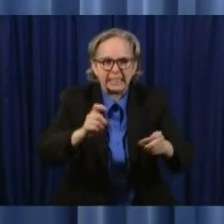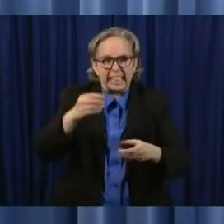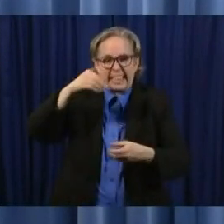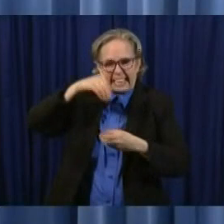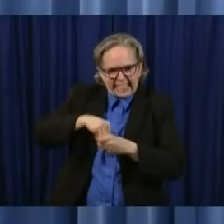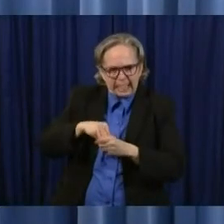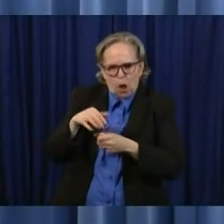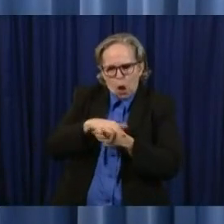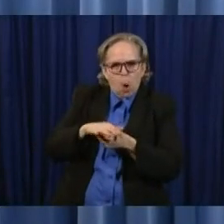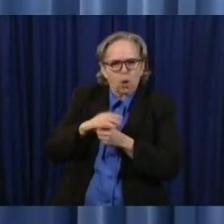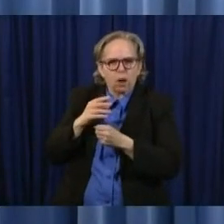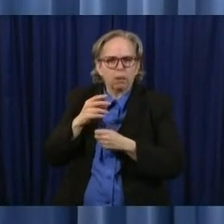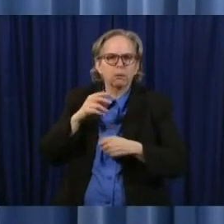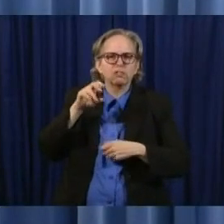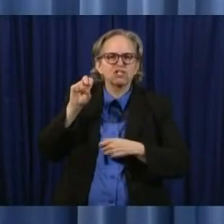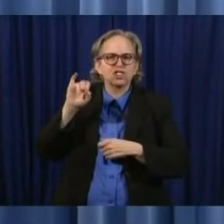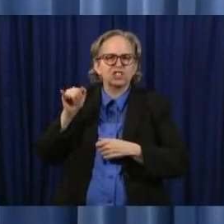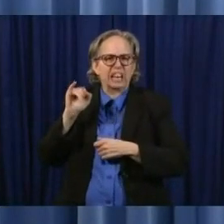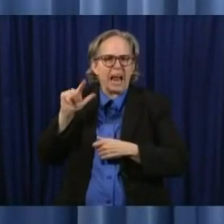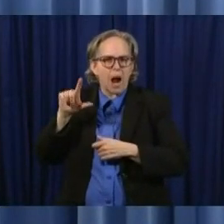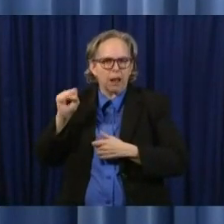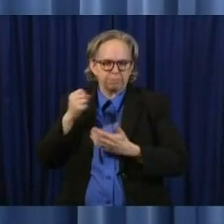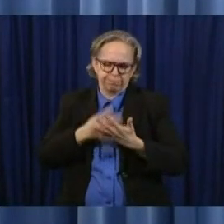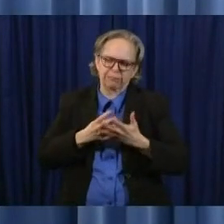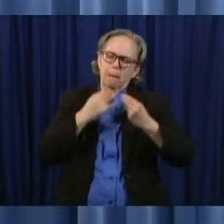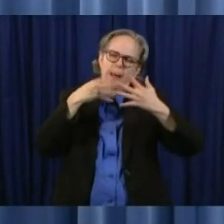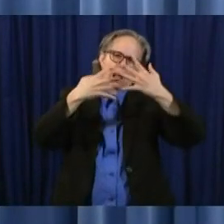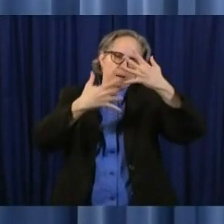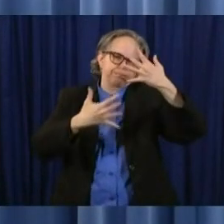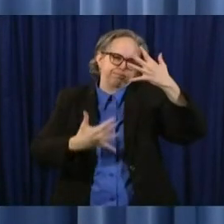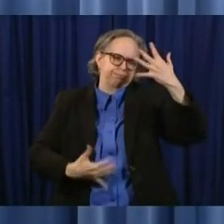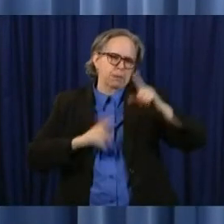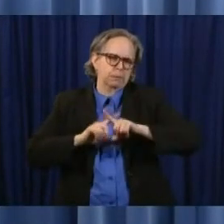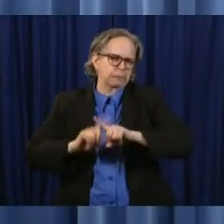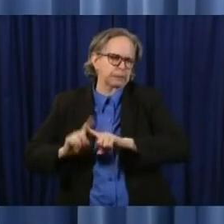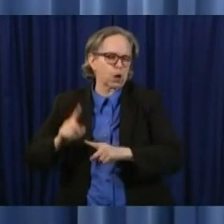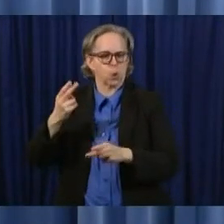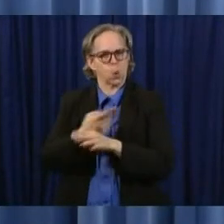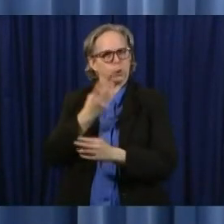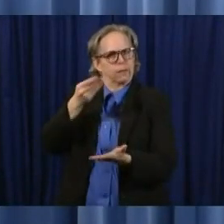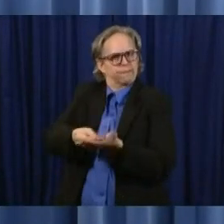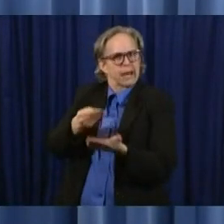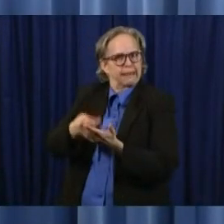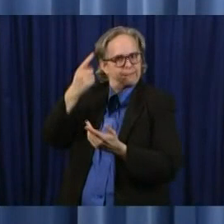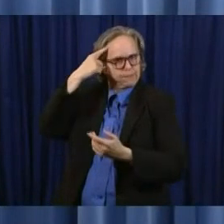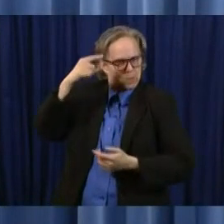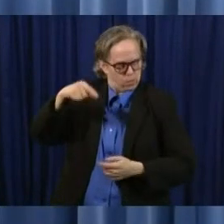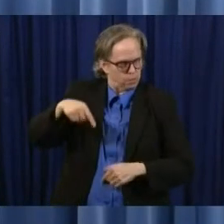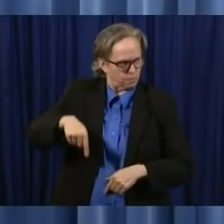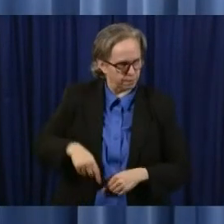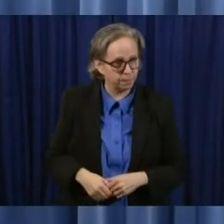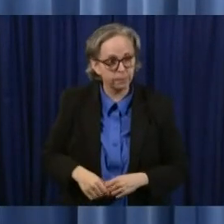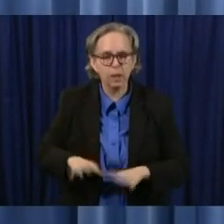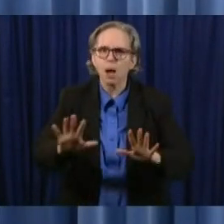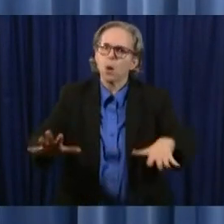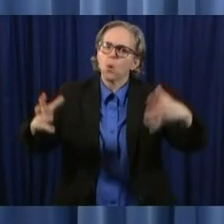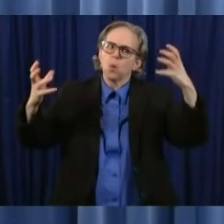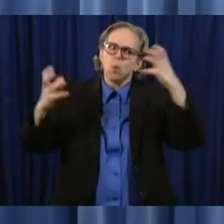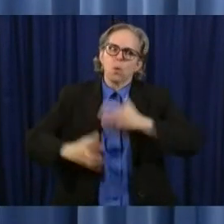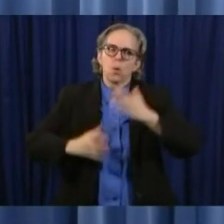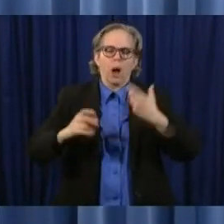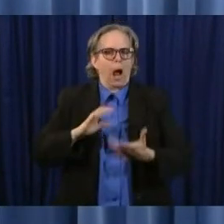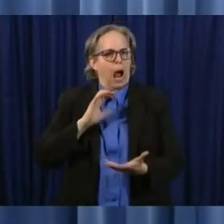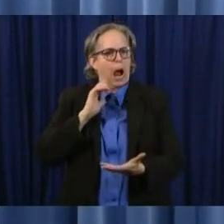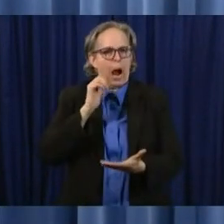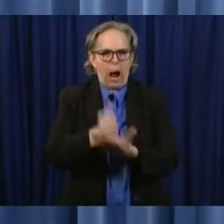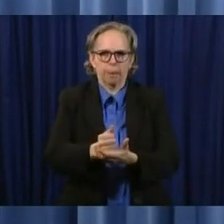ways that this money can be used we know that this funding will be especially useful for victim service agencies such as